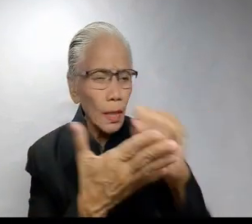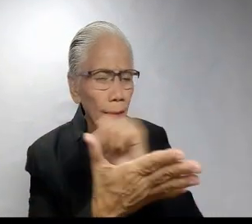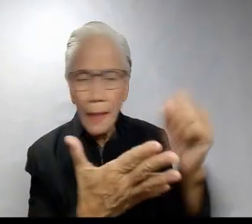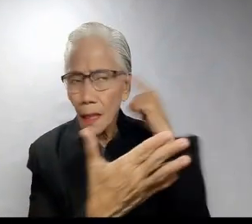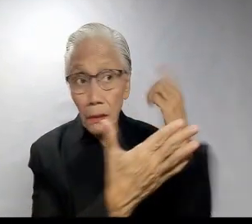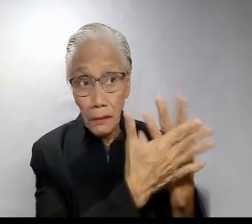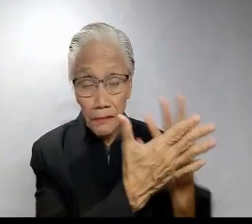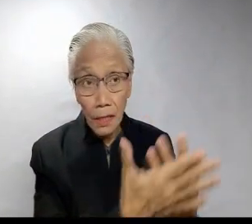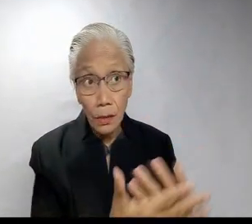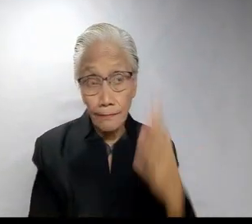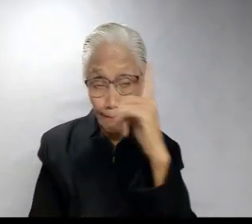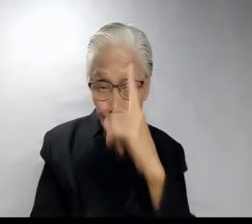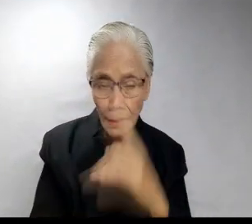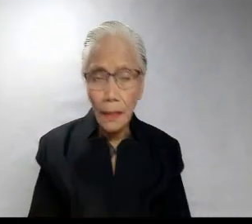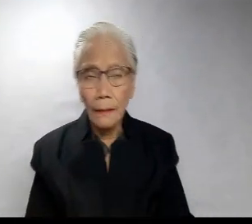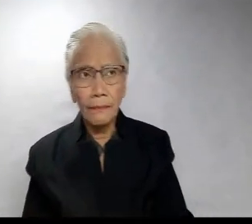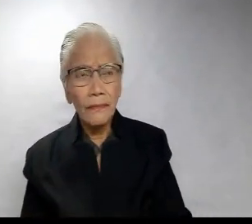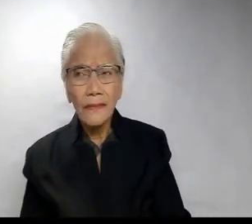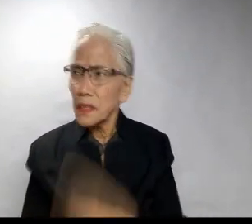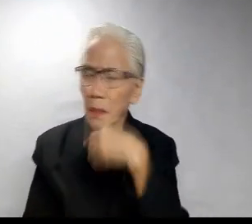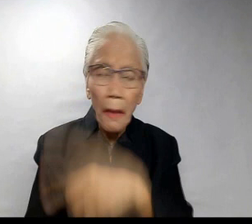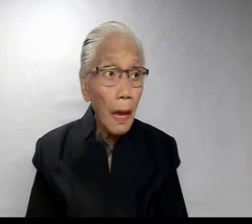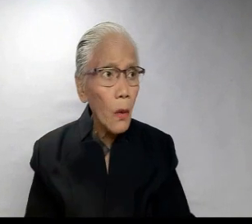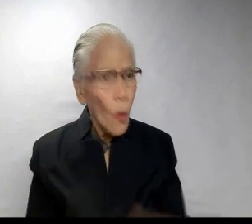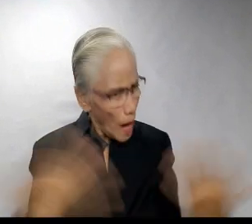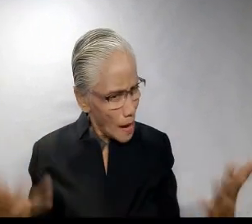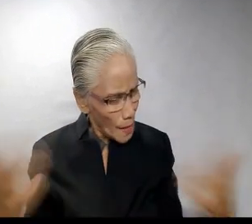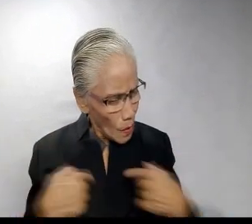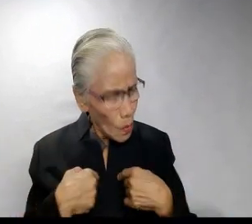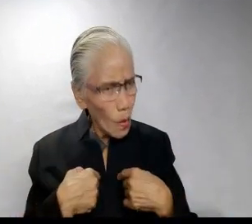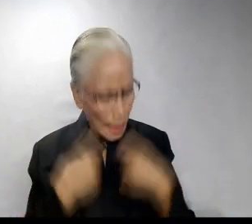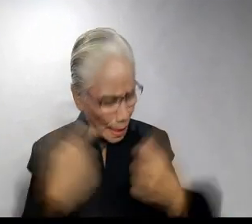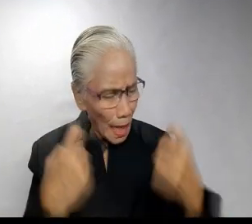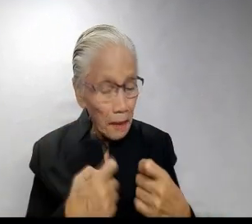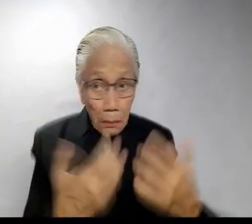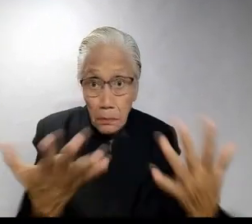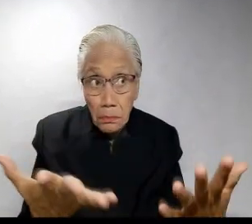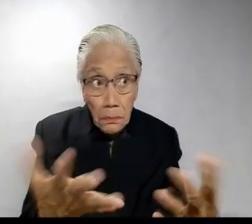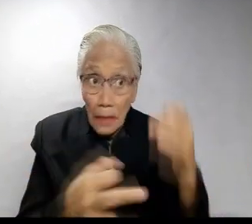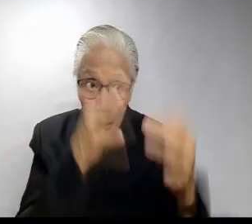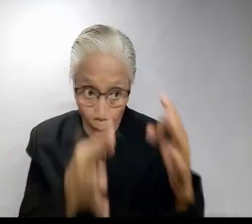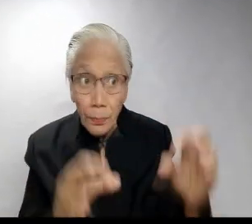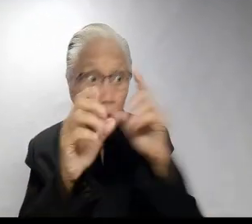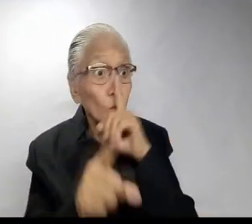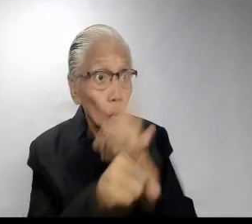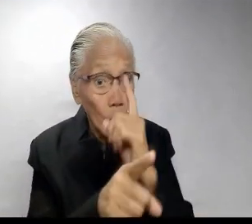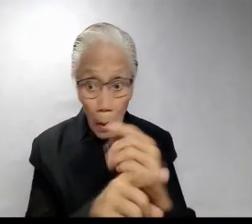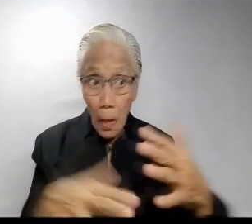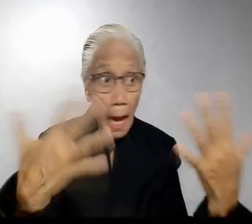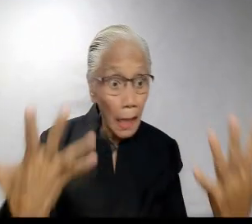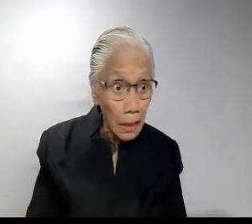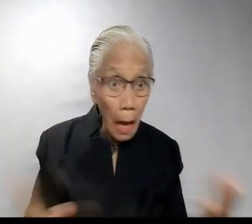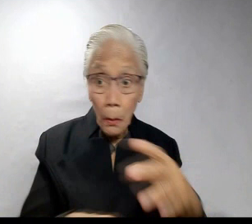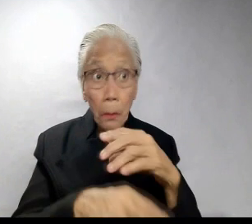maraming different answers eh. Isa na doon ay ito, wala naman akong kasalanan eh. Of course, kung